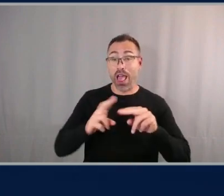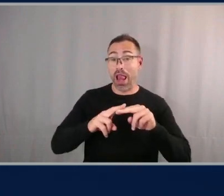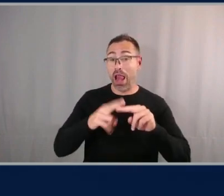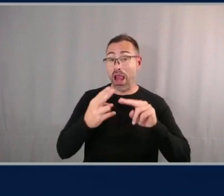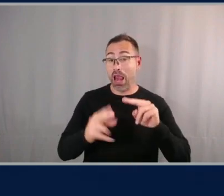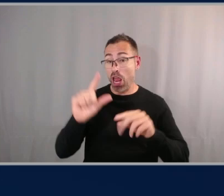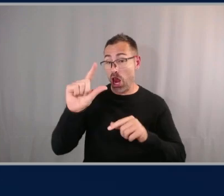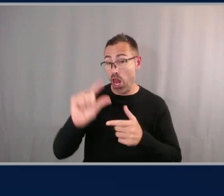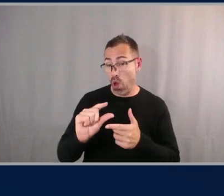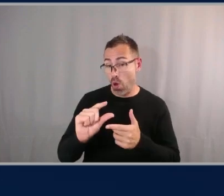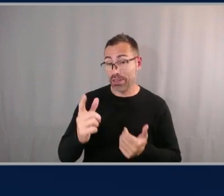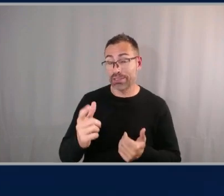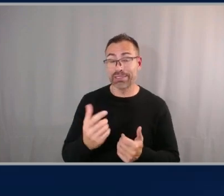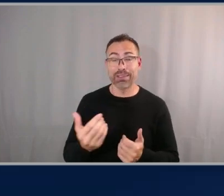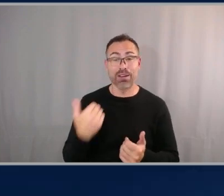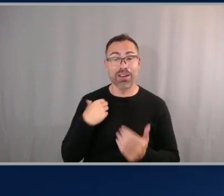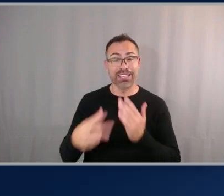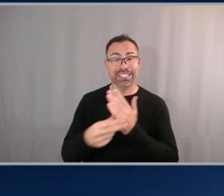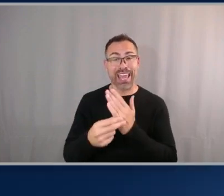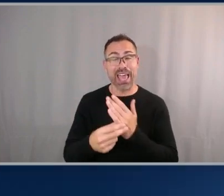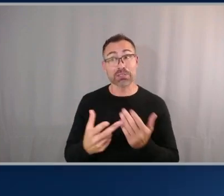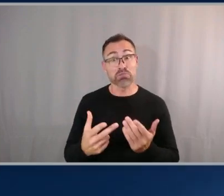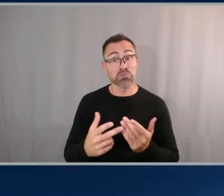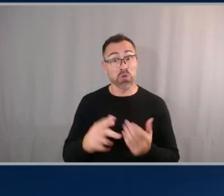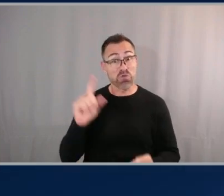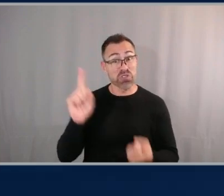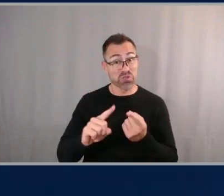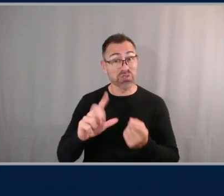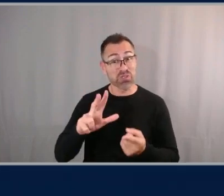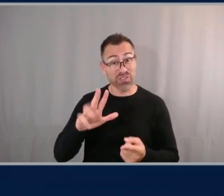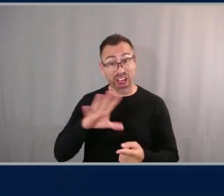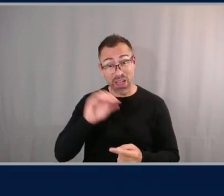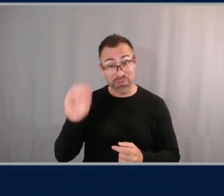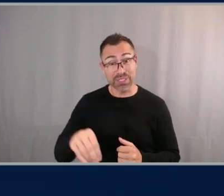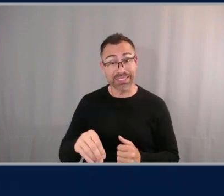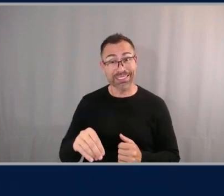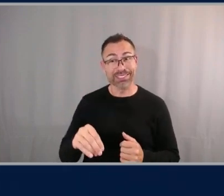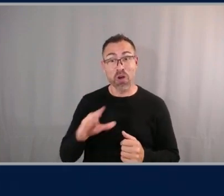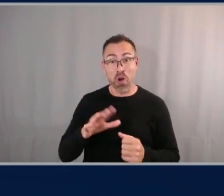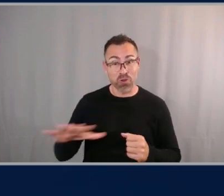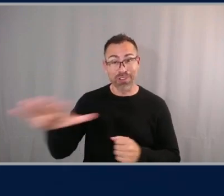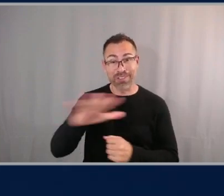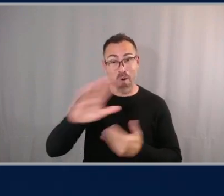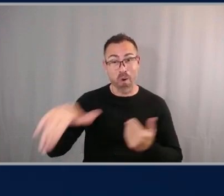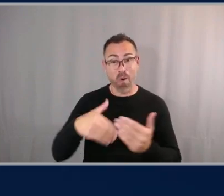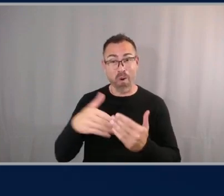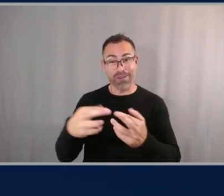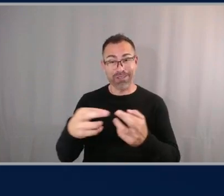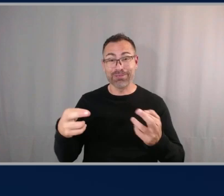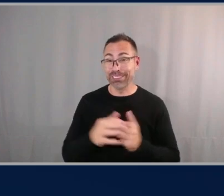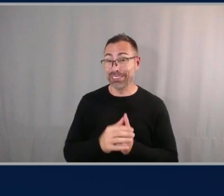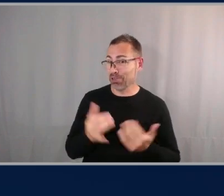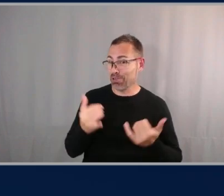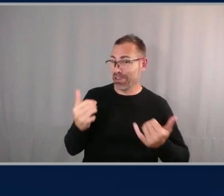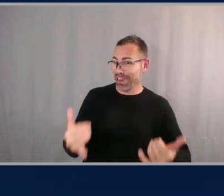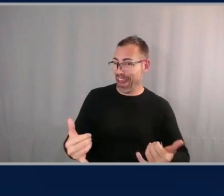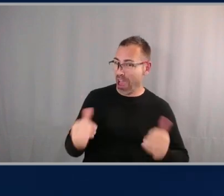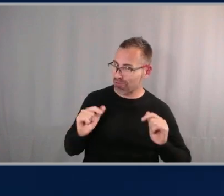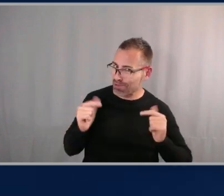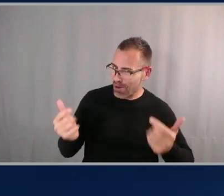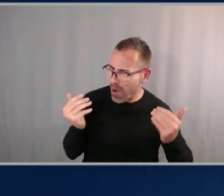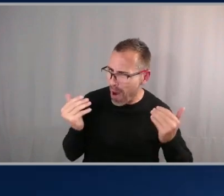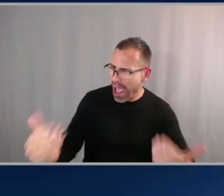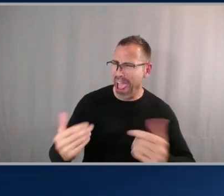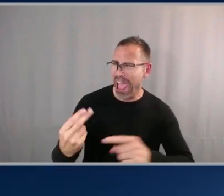uh just yesterday by 35 percent um across all regions so now all the more reason for you to use tags store your custom